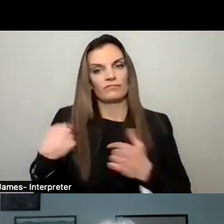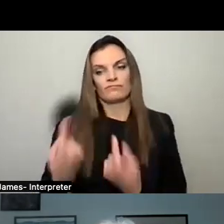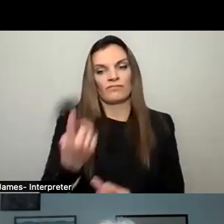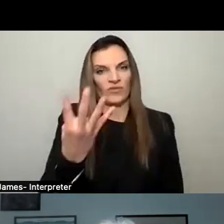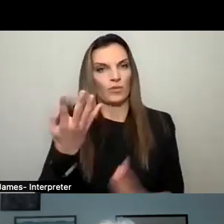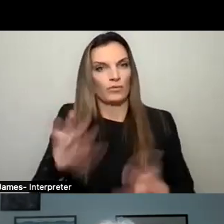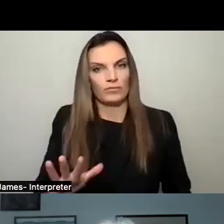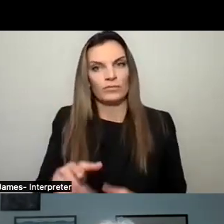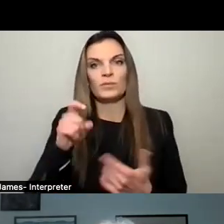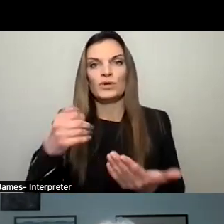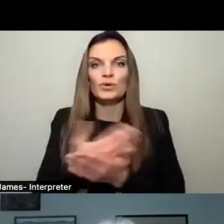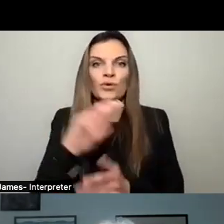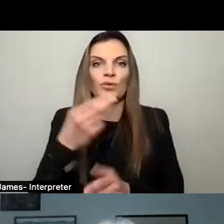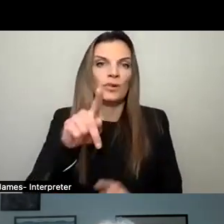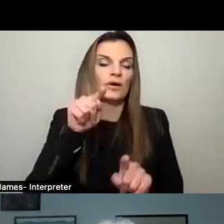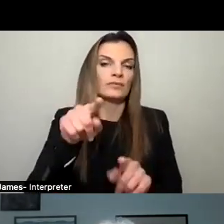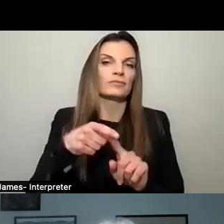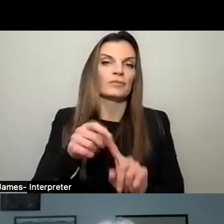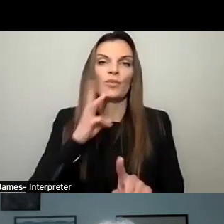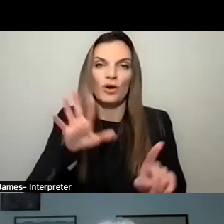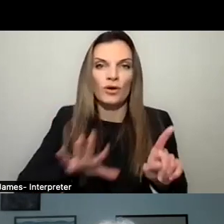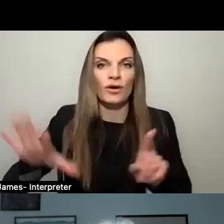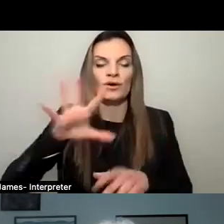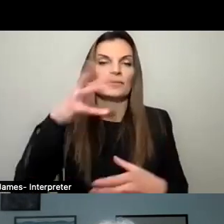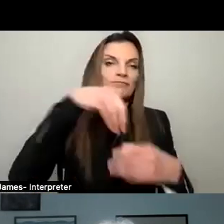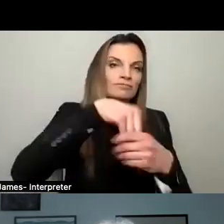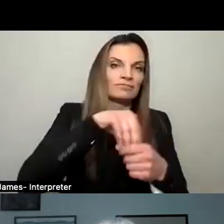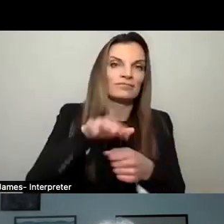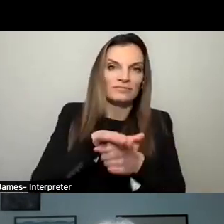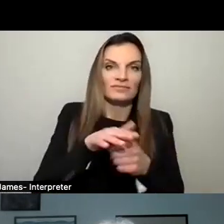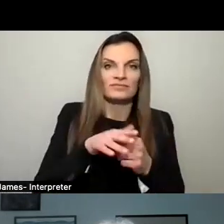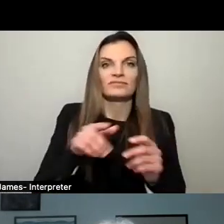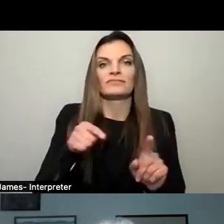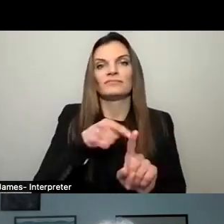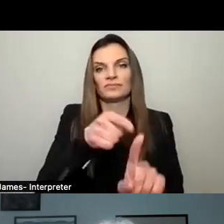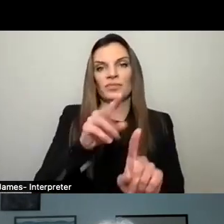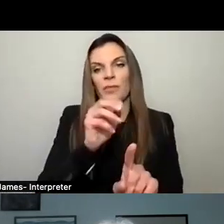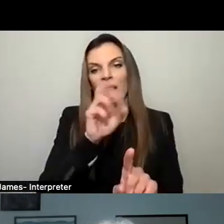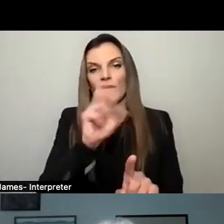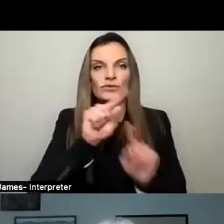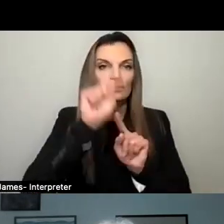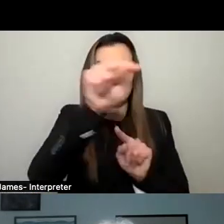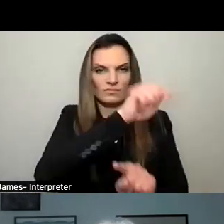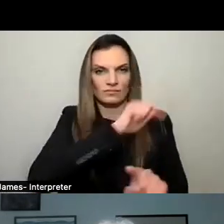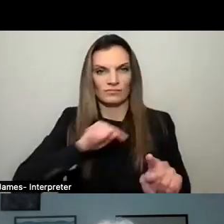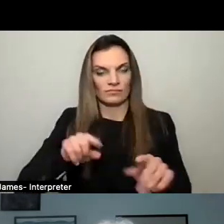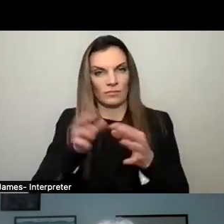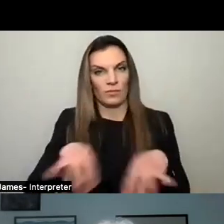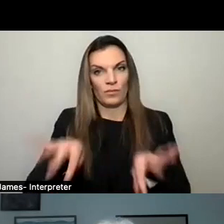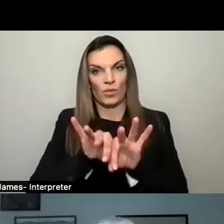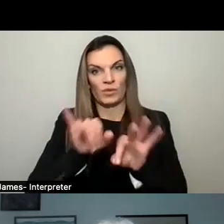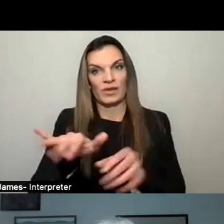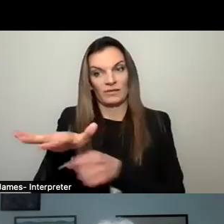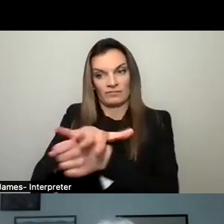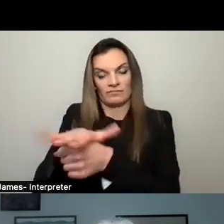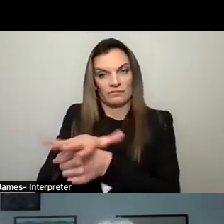from the waterfront district, from the inner village, and from everywhere else in the village to ensure that our community, that individual space is